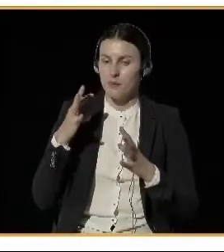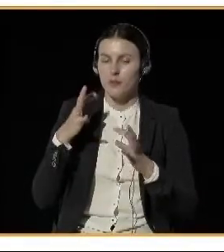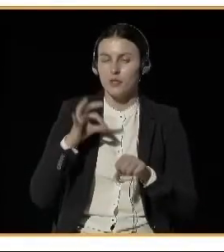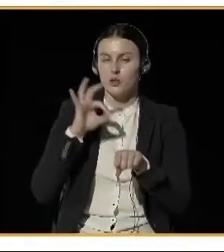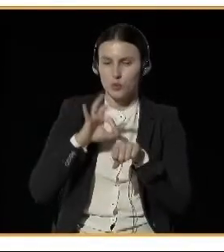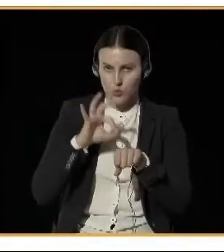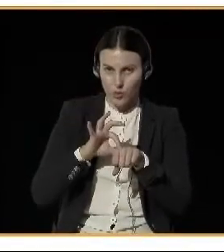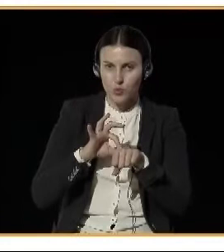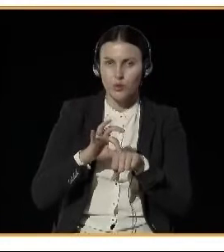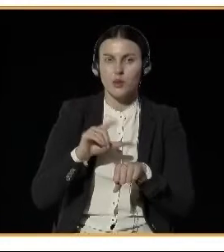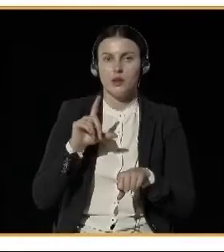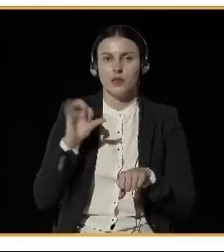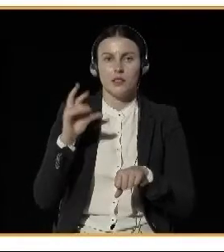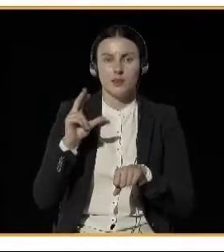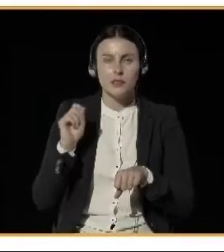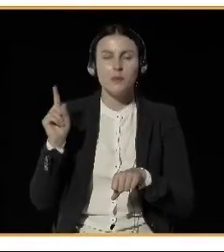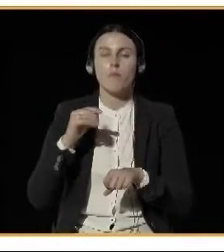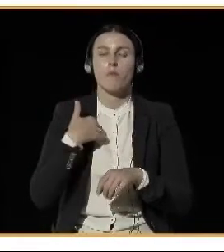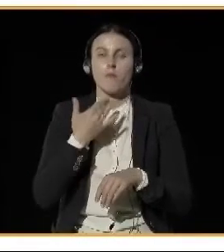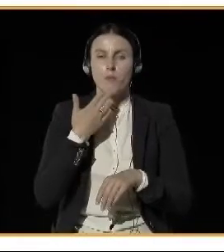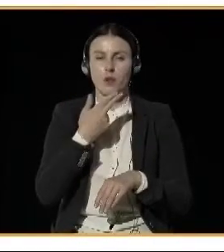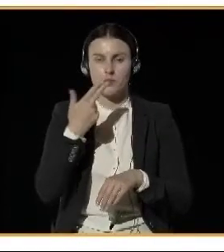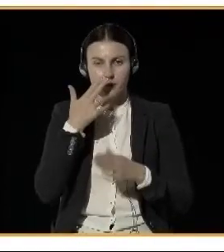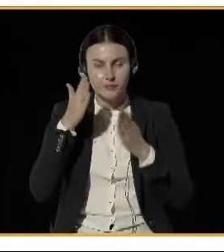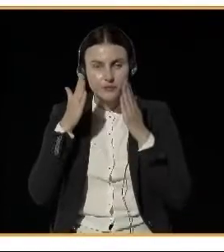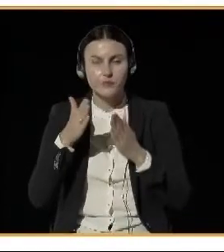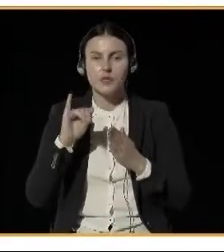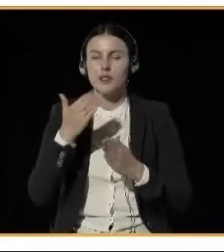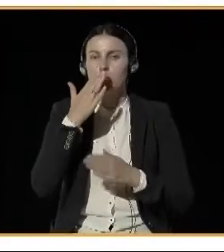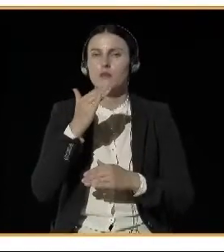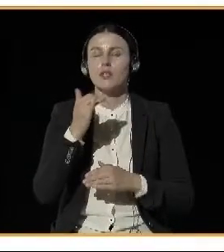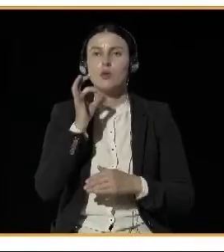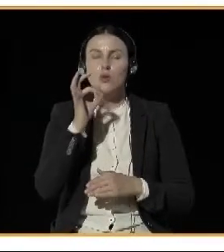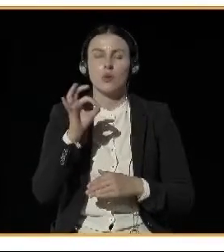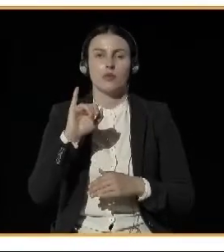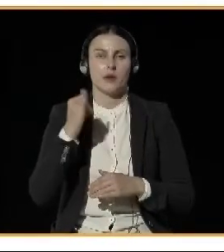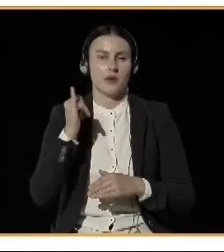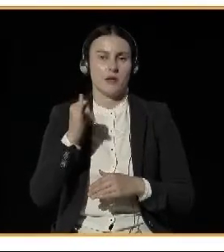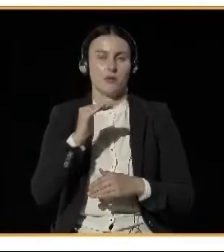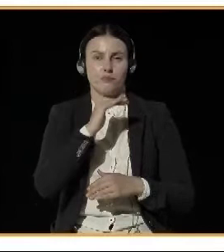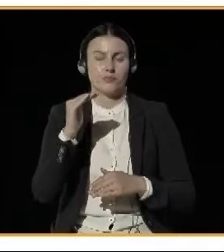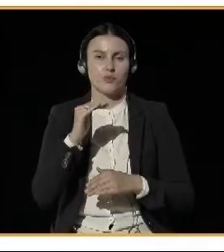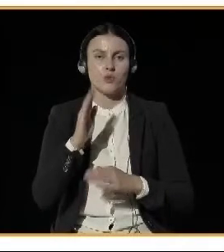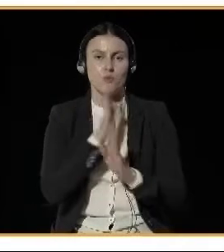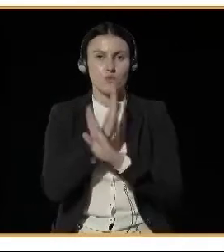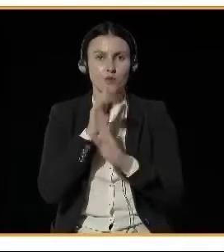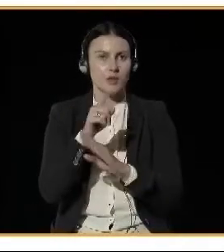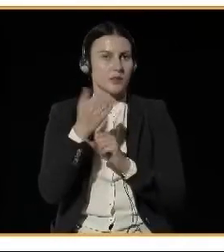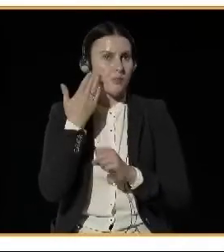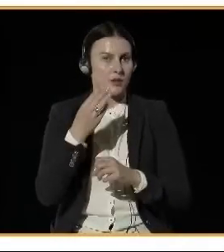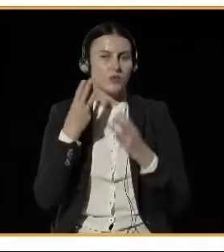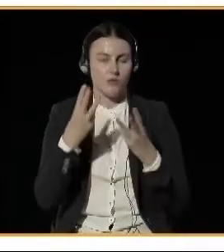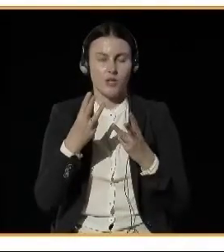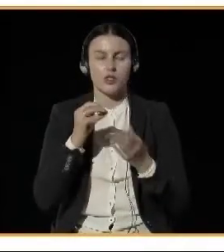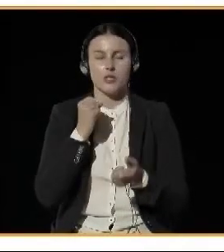on air quality as this is very important and main sources